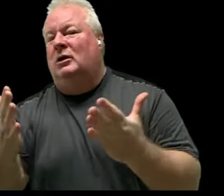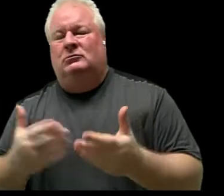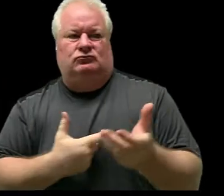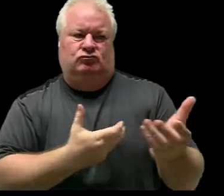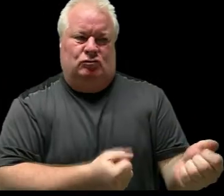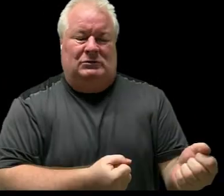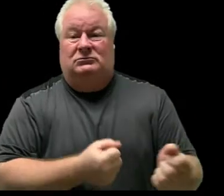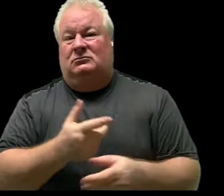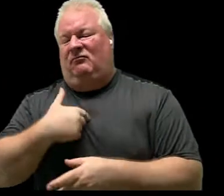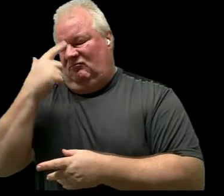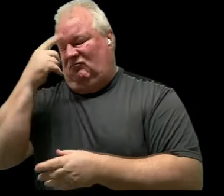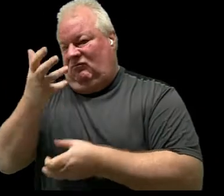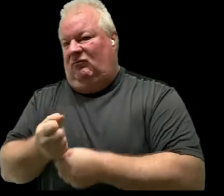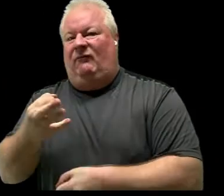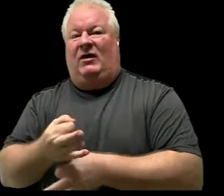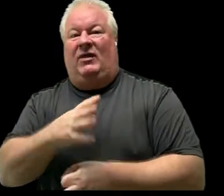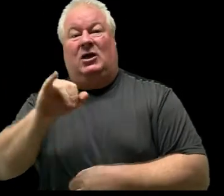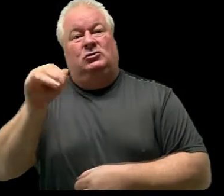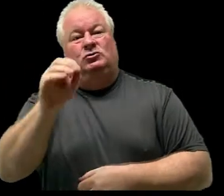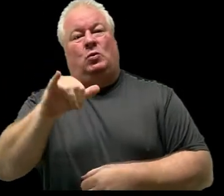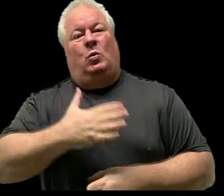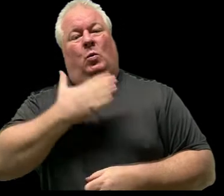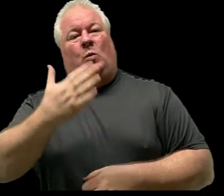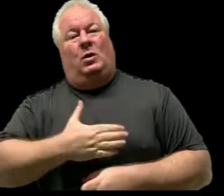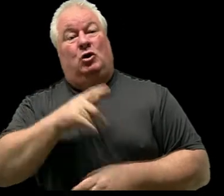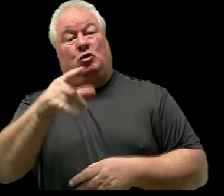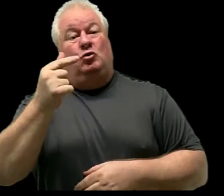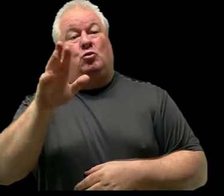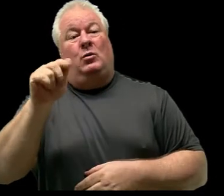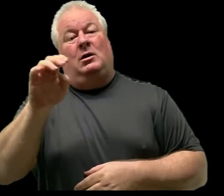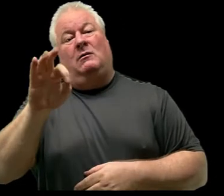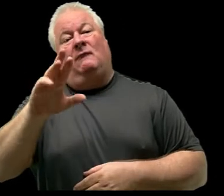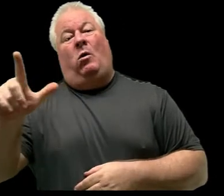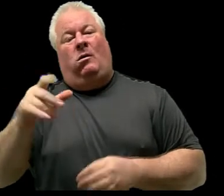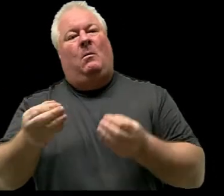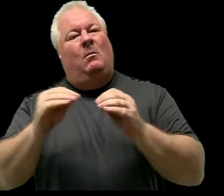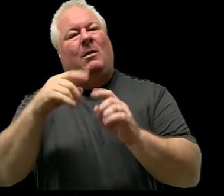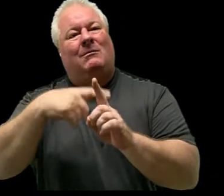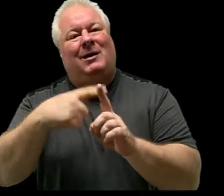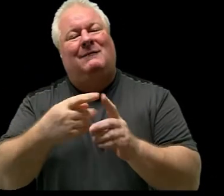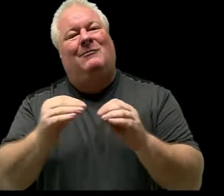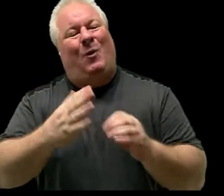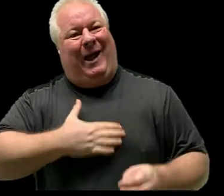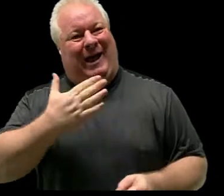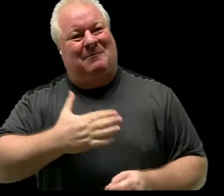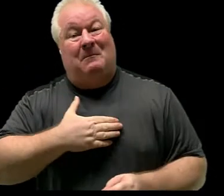gratitude, trust, faith, and joy. Being grateful makes you feel more positive and happier.